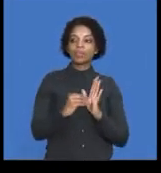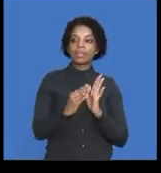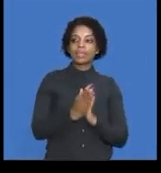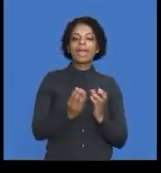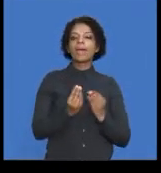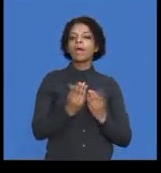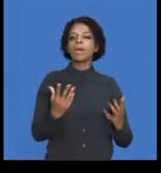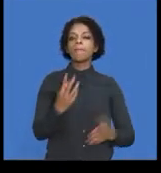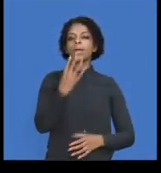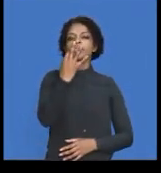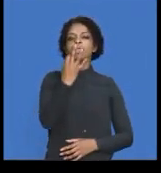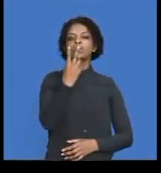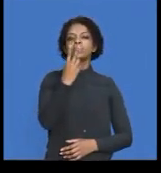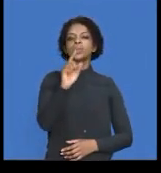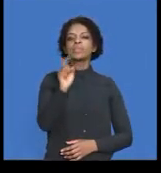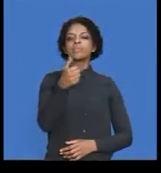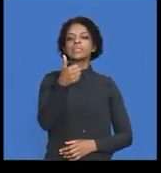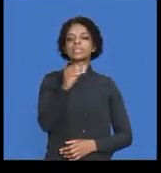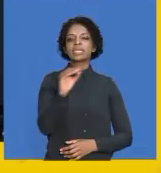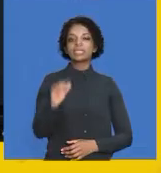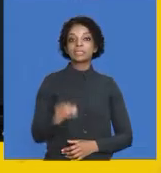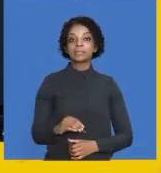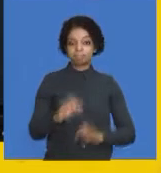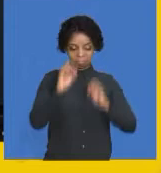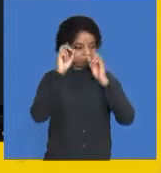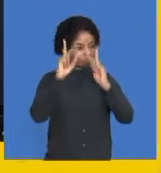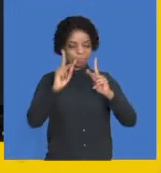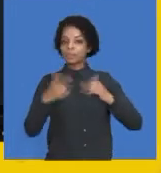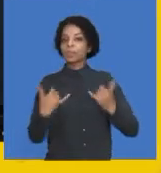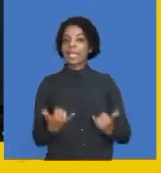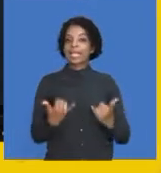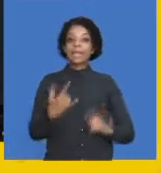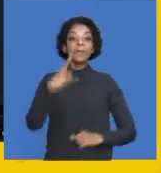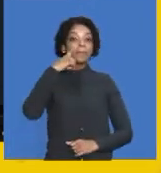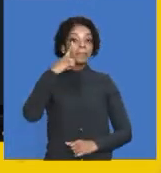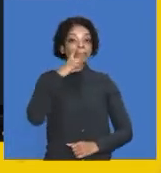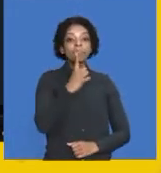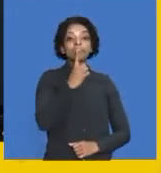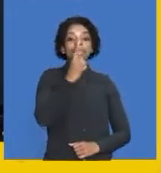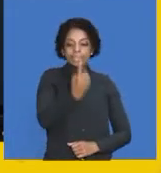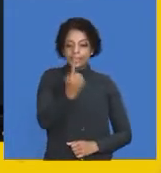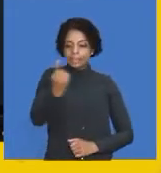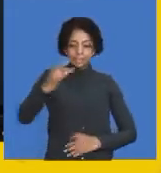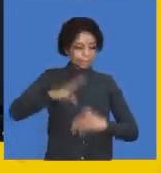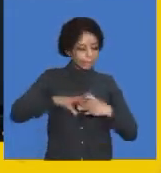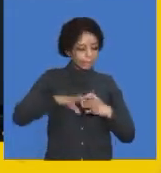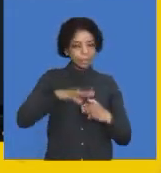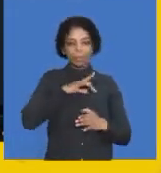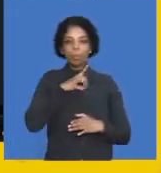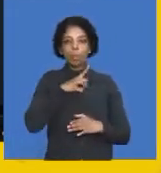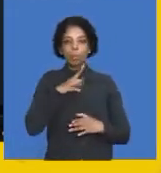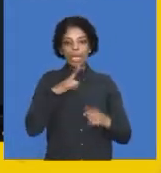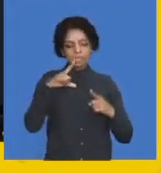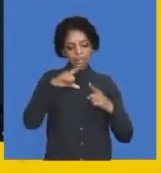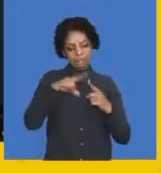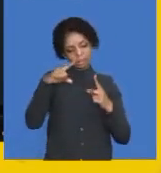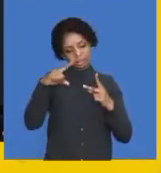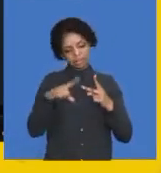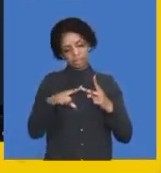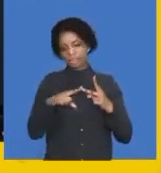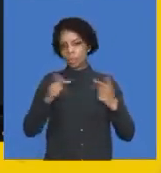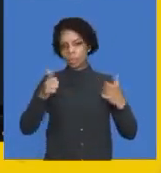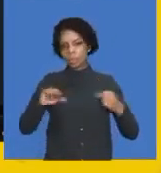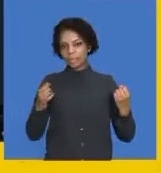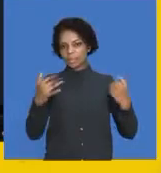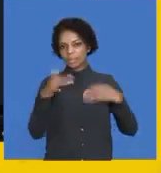Okay, guys, now let's look at each individual reason to see why are the two not